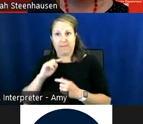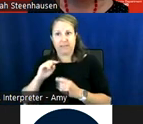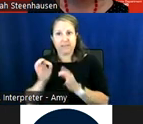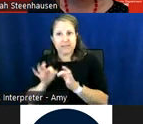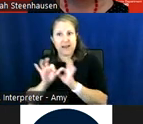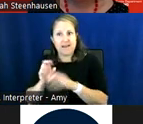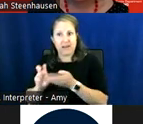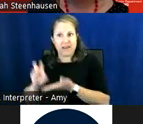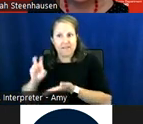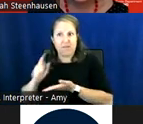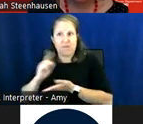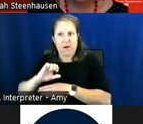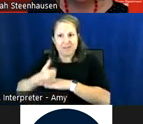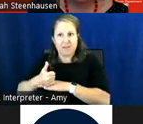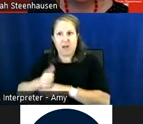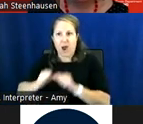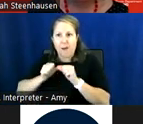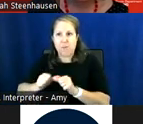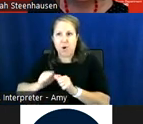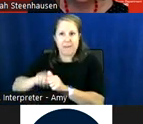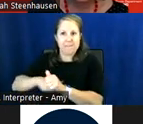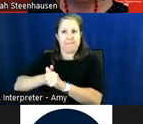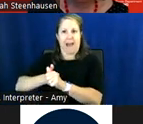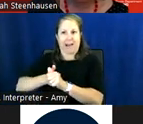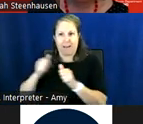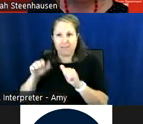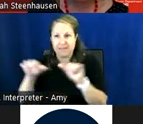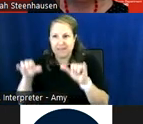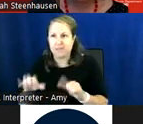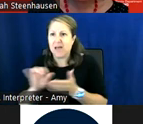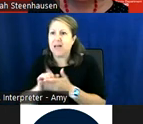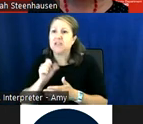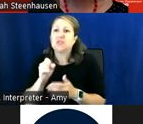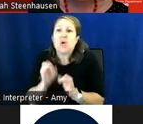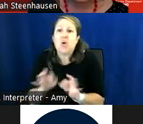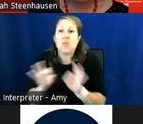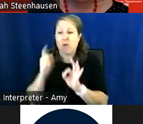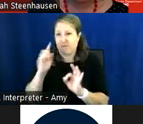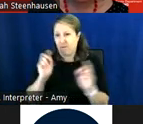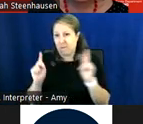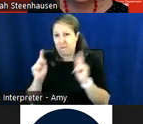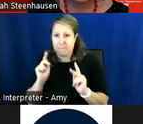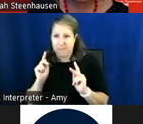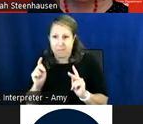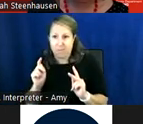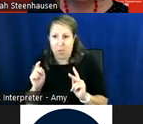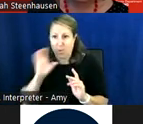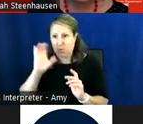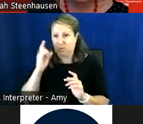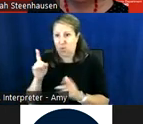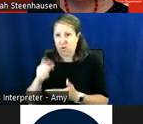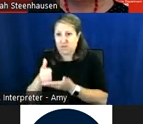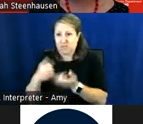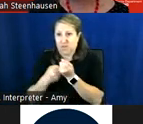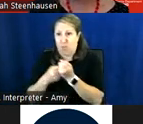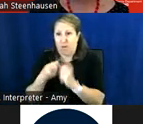establishment of a permanent backup system this is so critical to people seeking uh support from their ihss workers